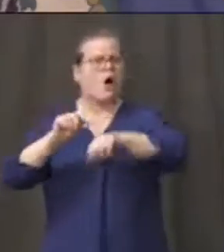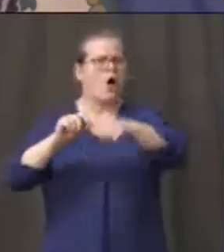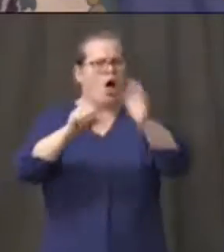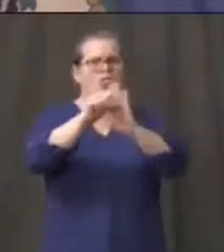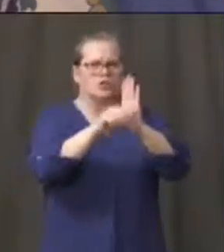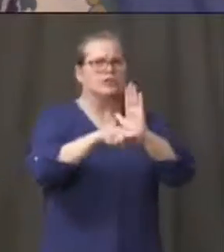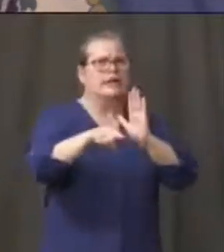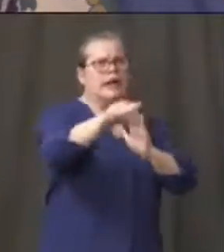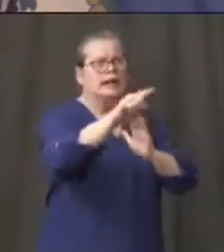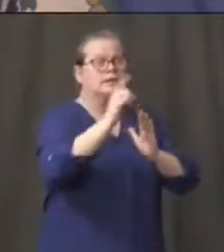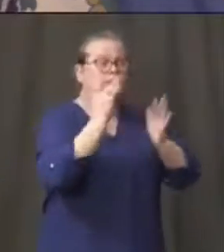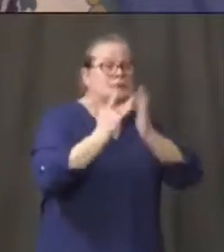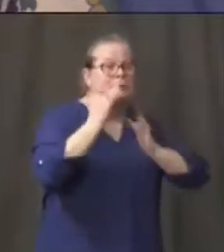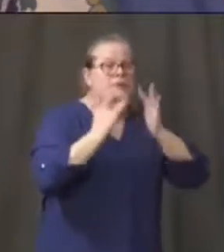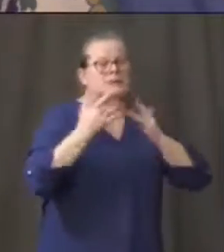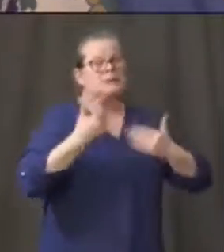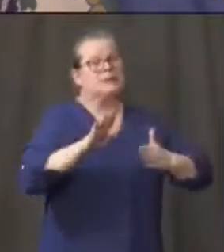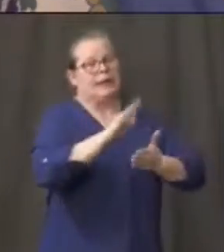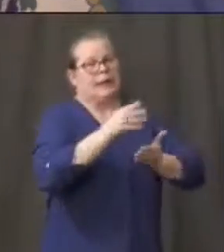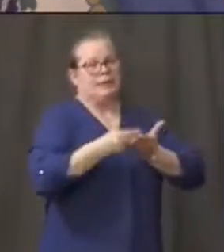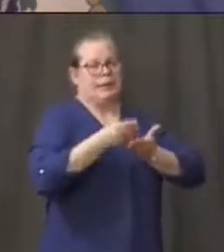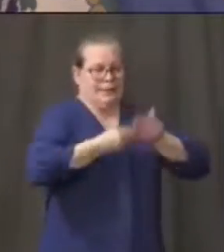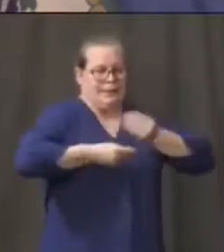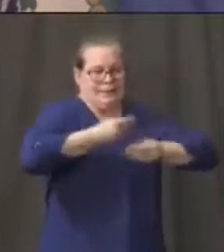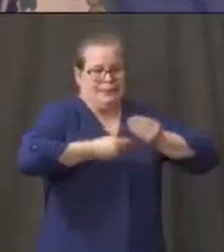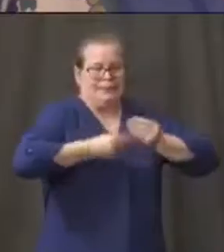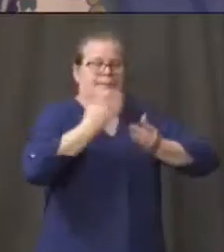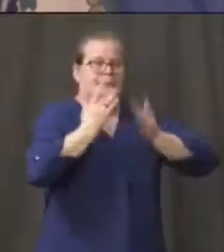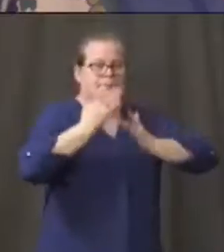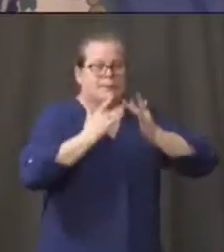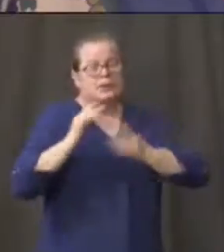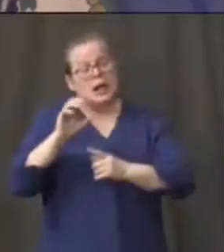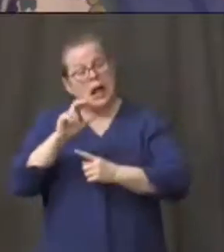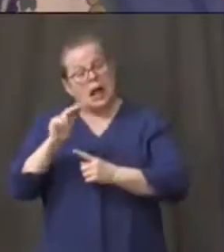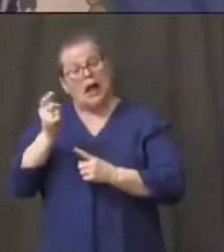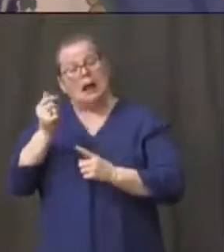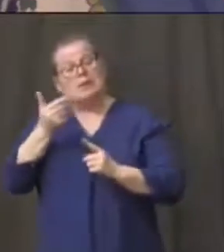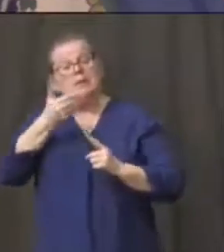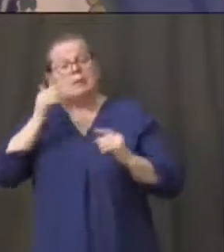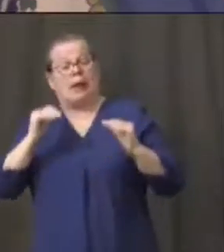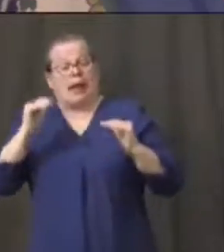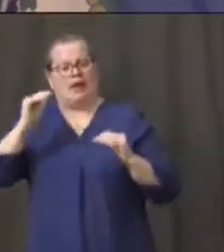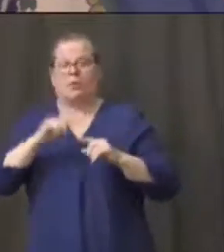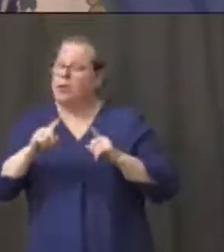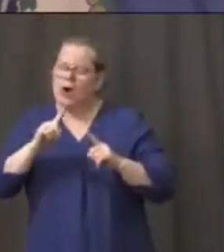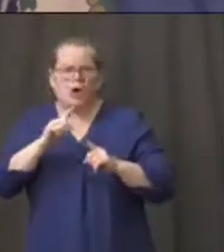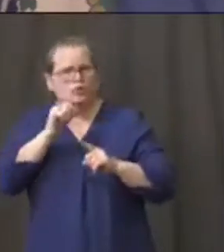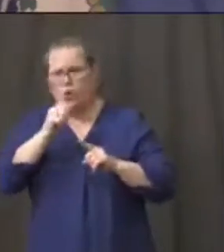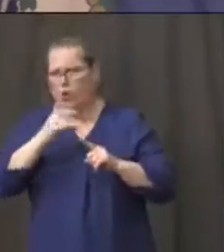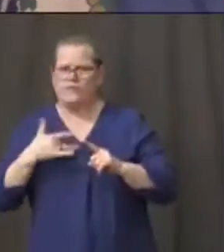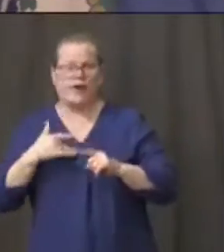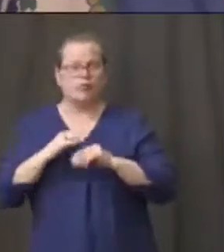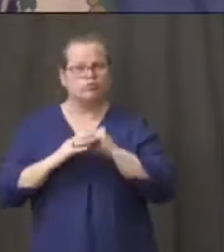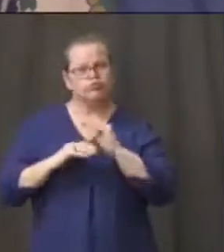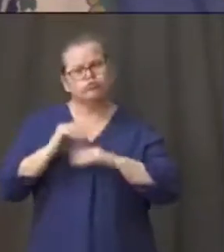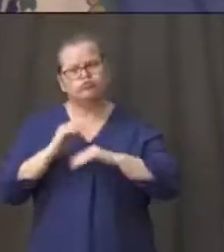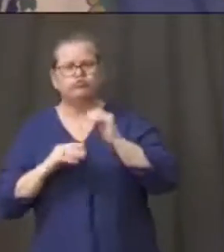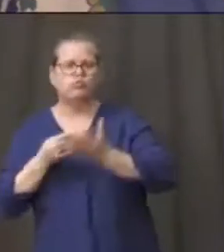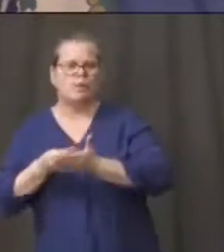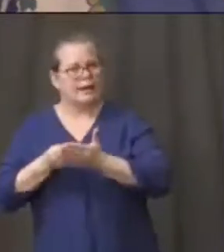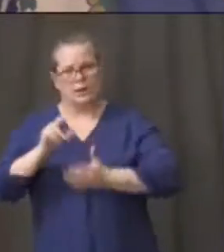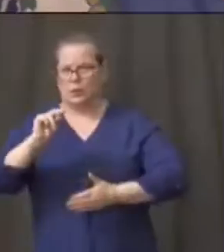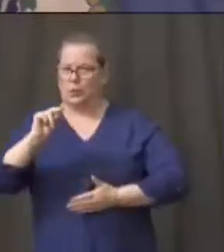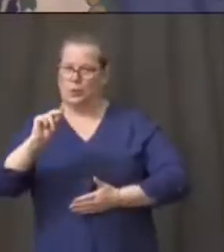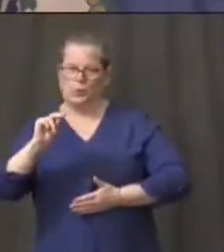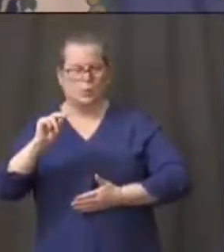Connecticut right now is doing better. But don't get any false sense of confidence. When you have an